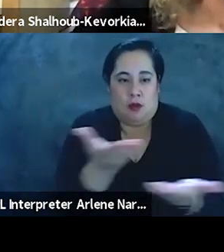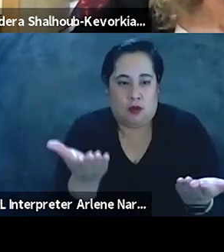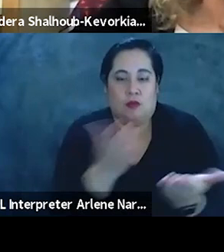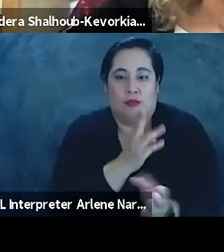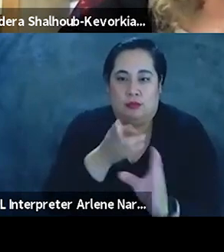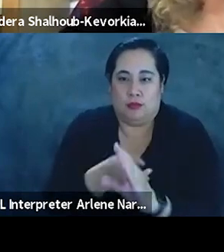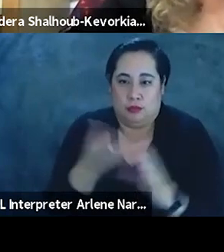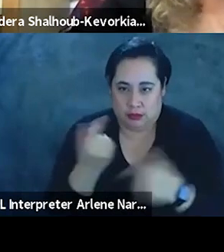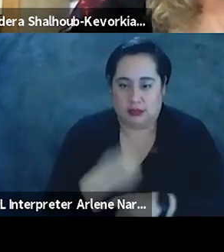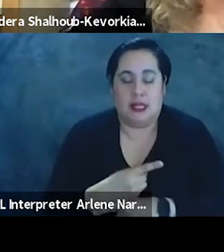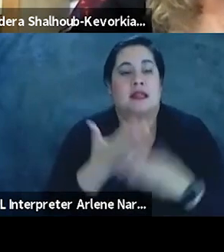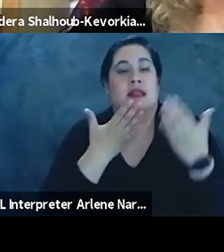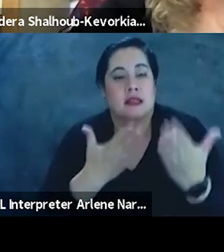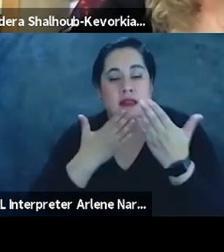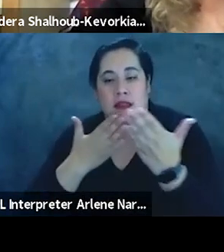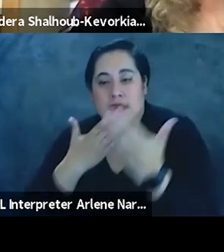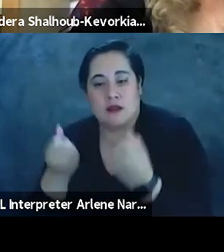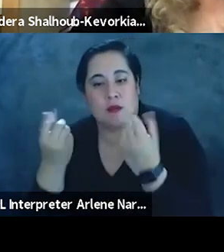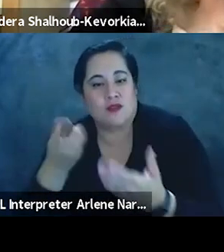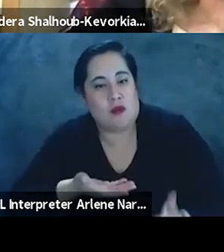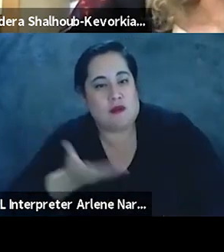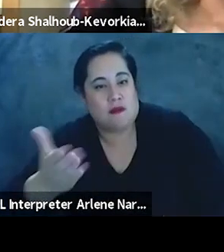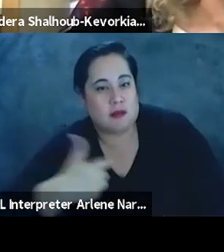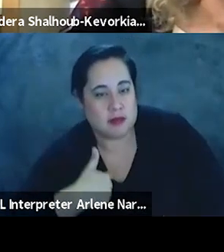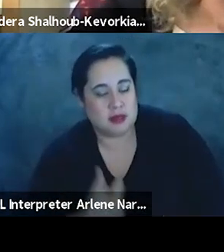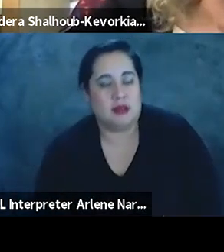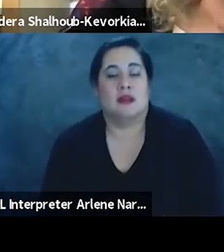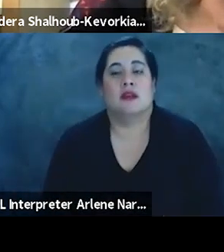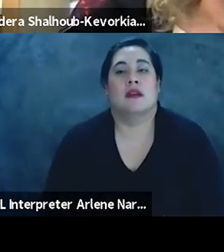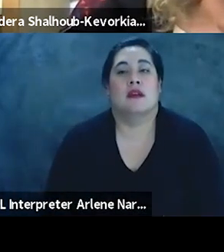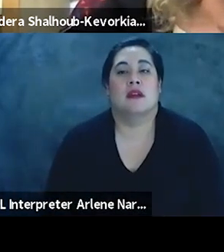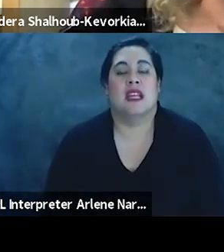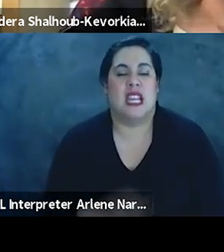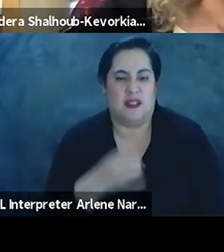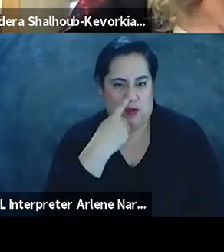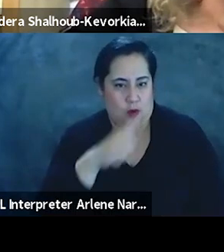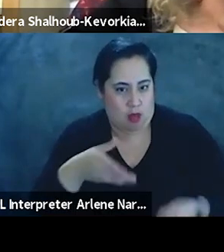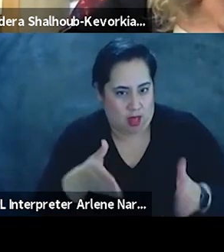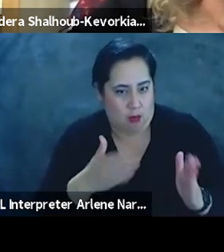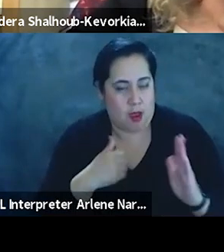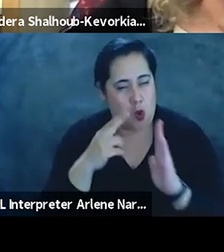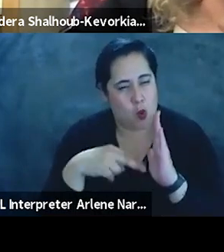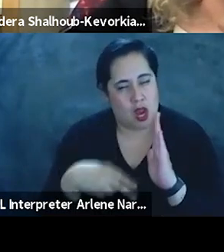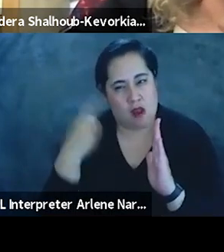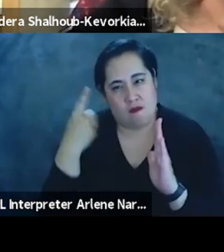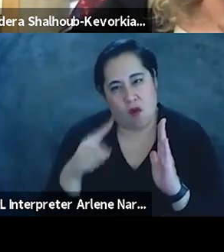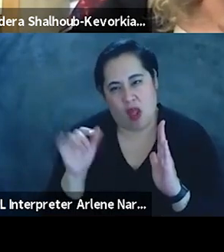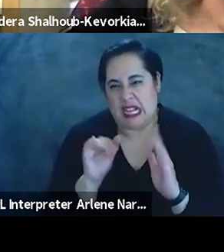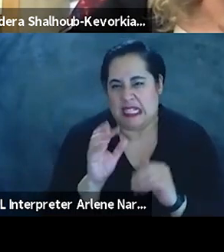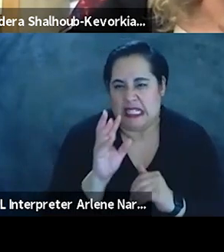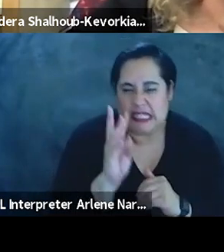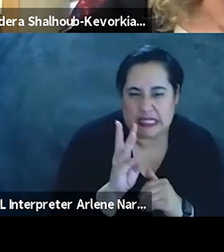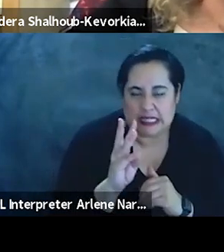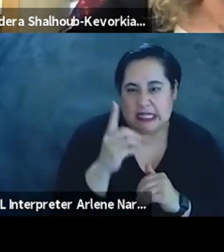thank you so much for inviting me. If you'll permit me, I'll read for about six and